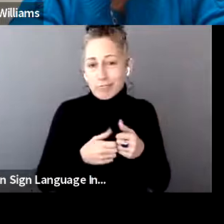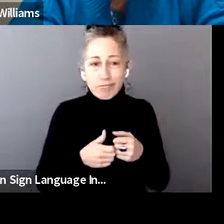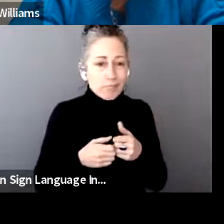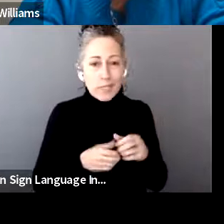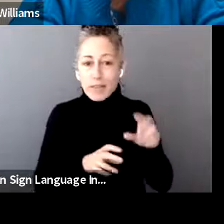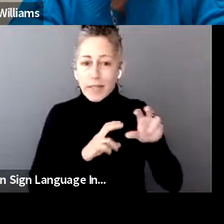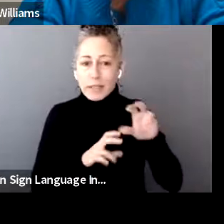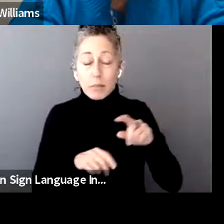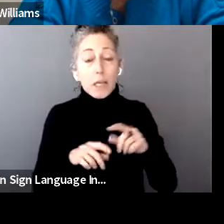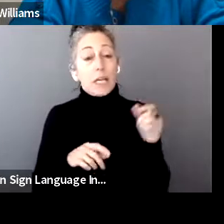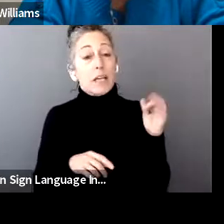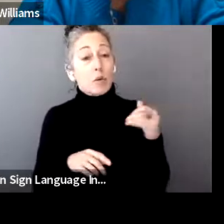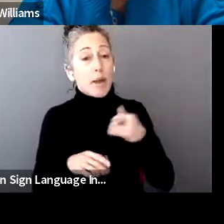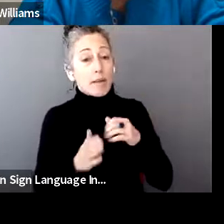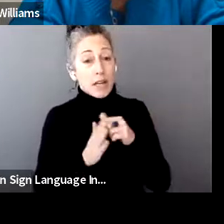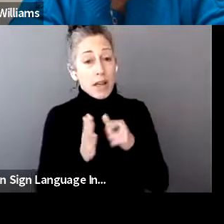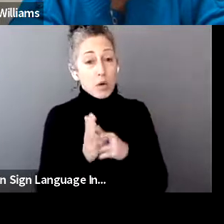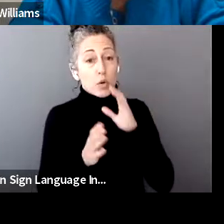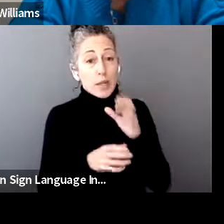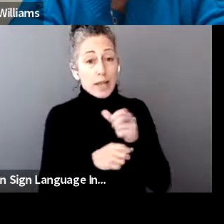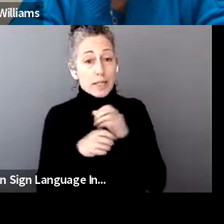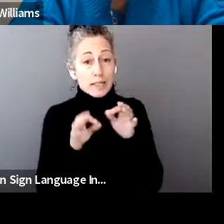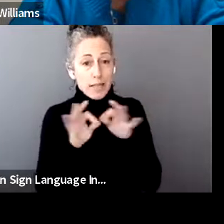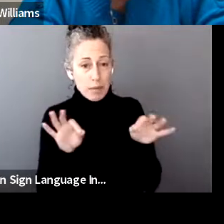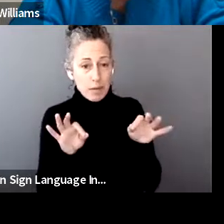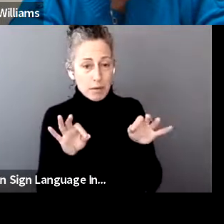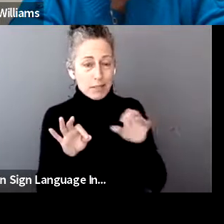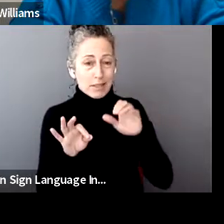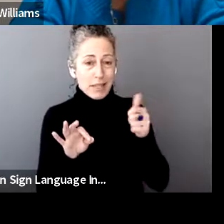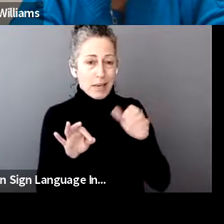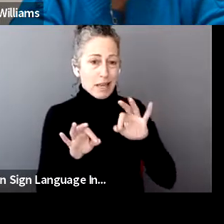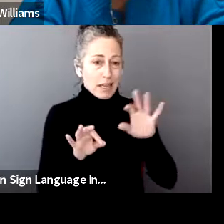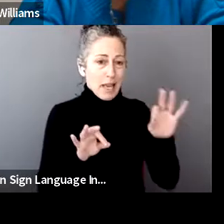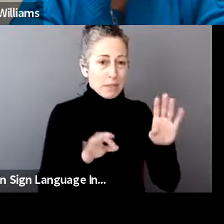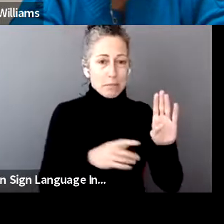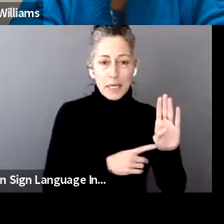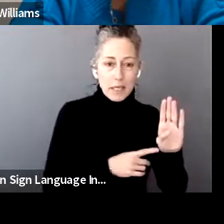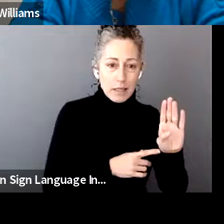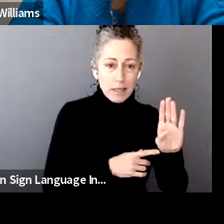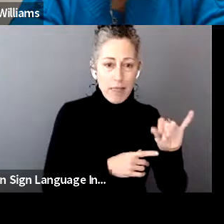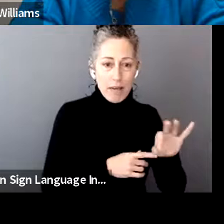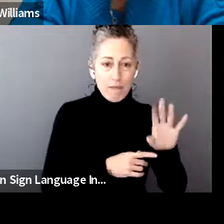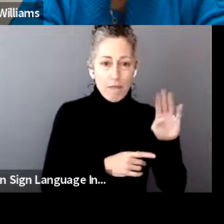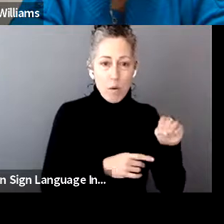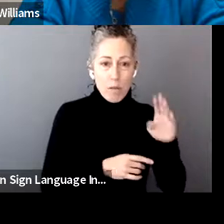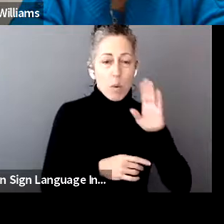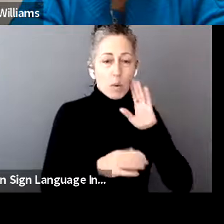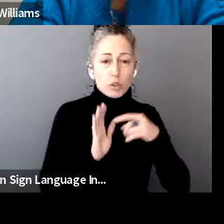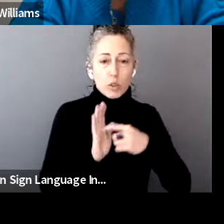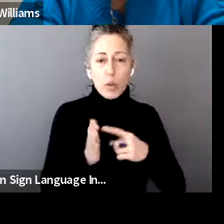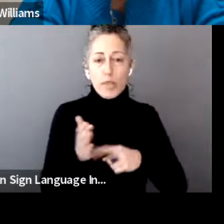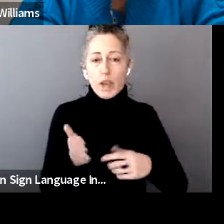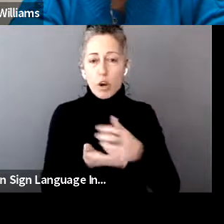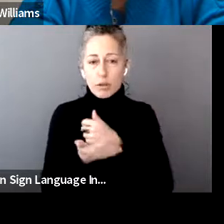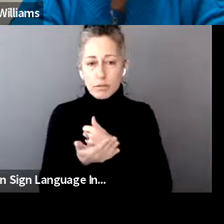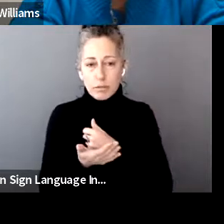if you have an account, you'll get a statement and it's a 1099. I'm to say B, um, form that will show what they earned and they just need to